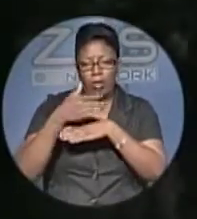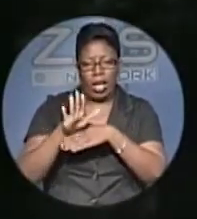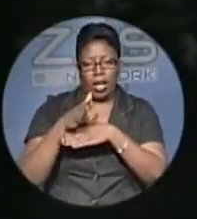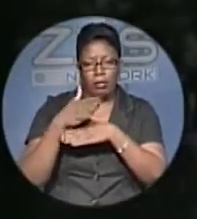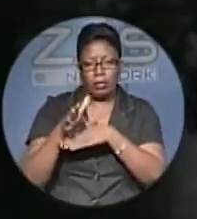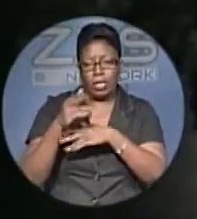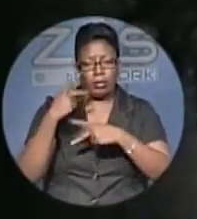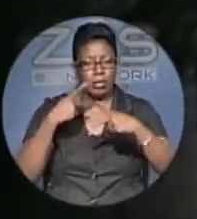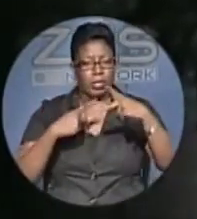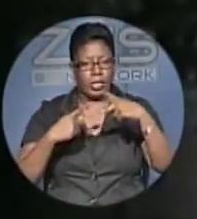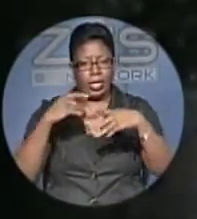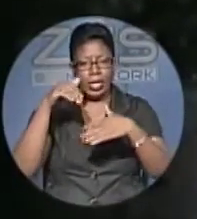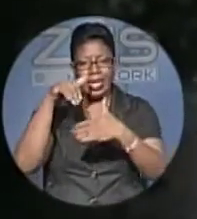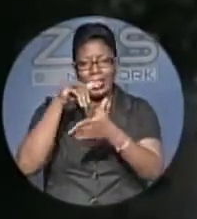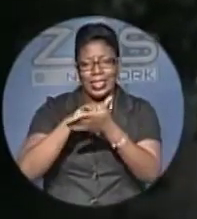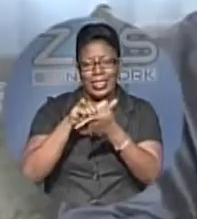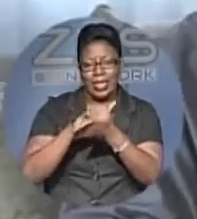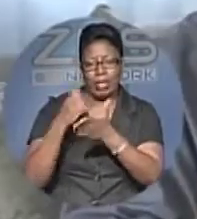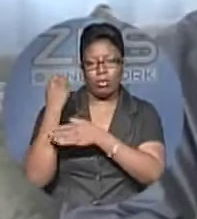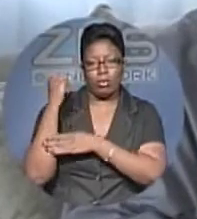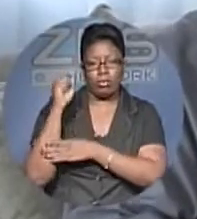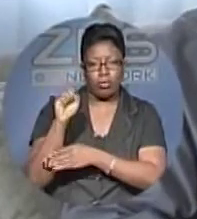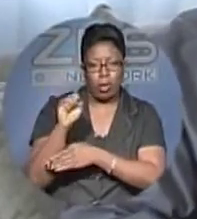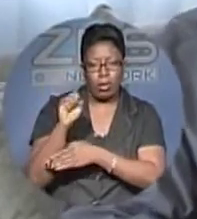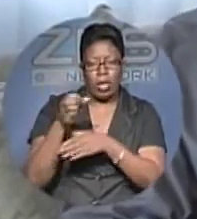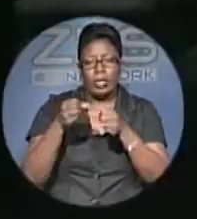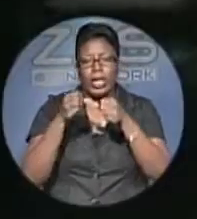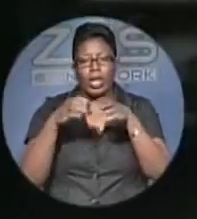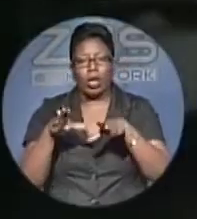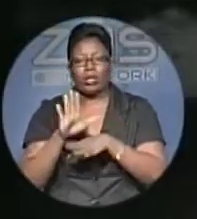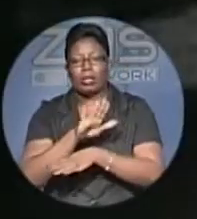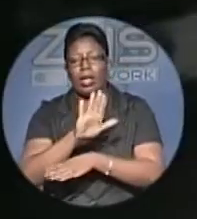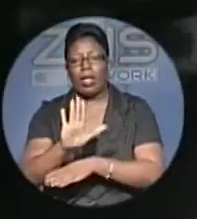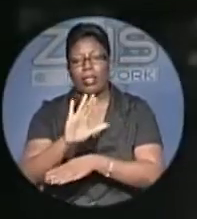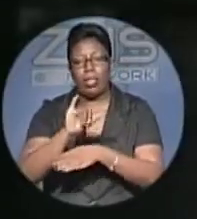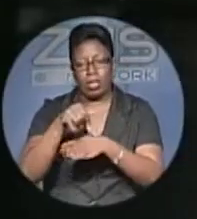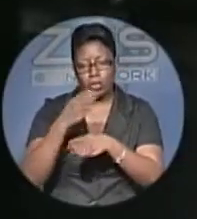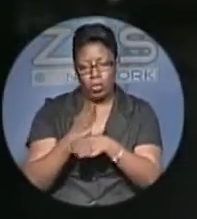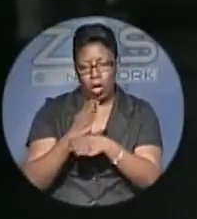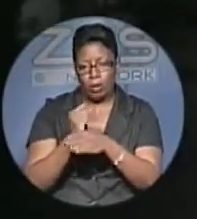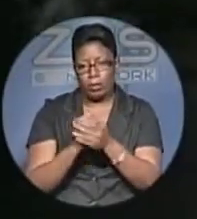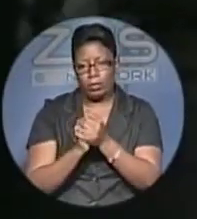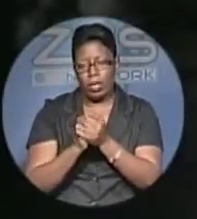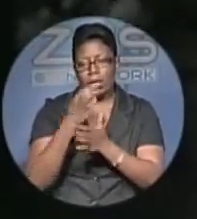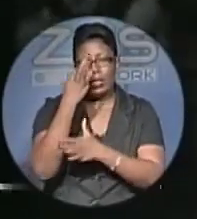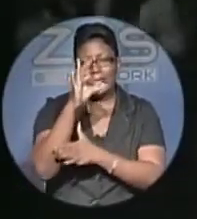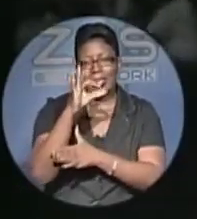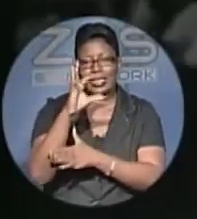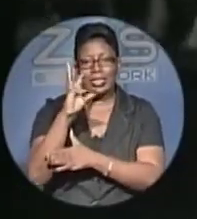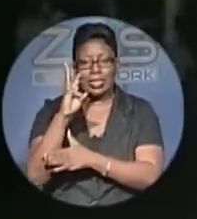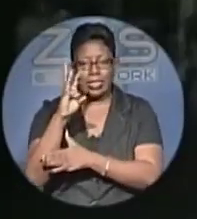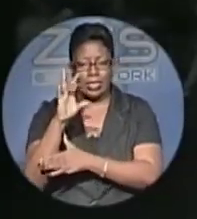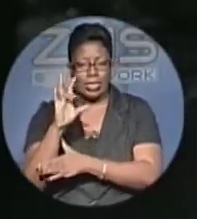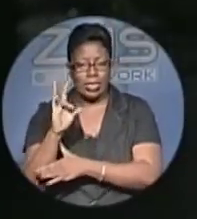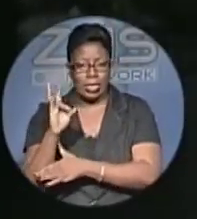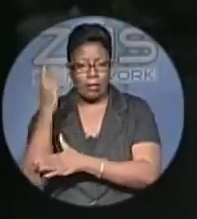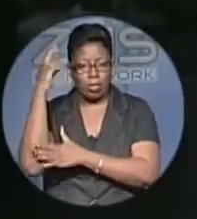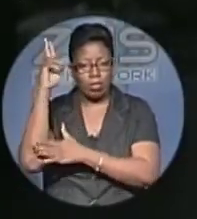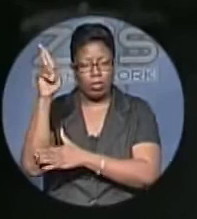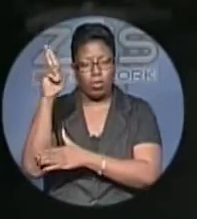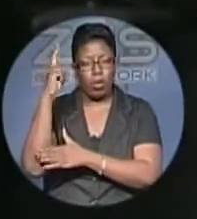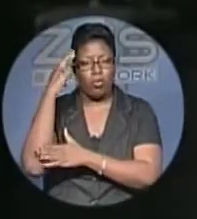participated in the general strike, actually lost their jobs. By 1967, Sarando was an independent,